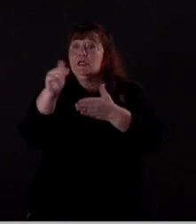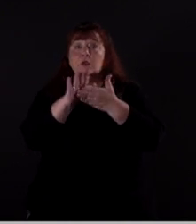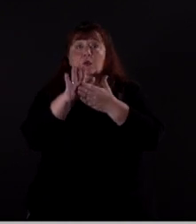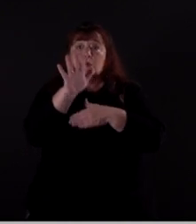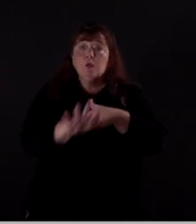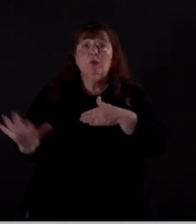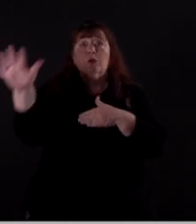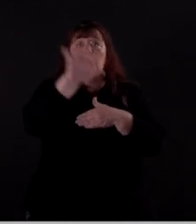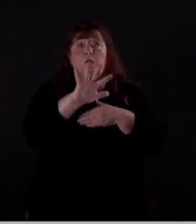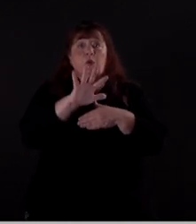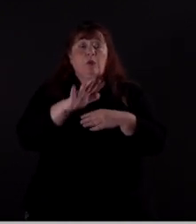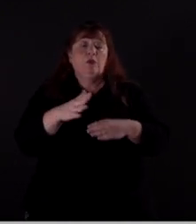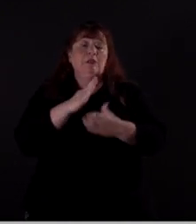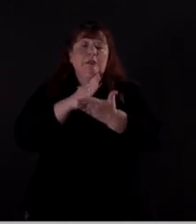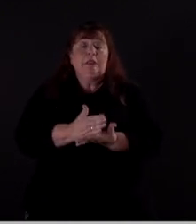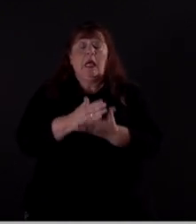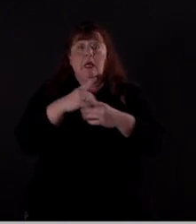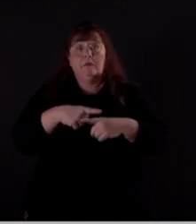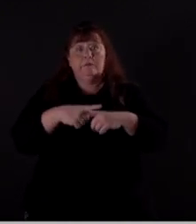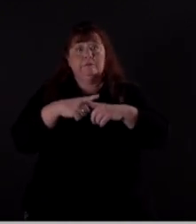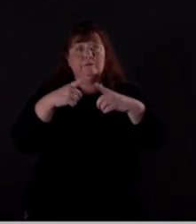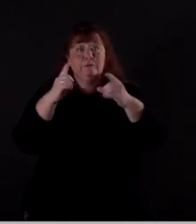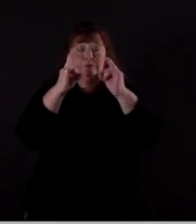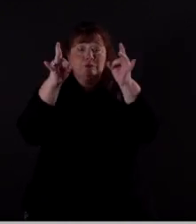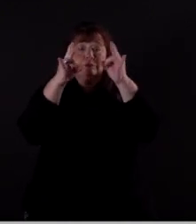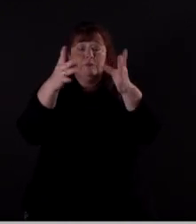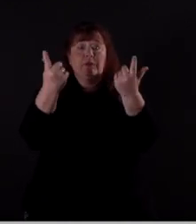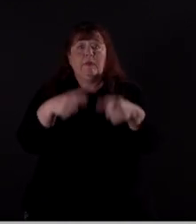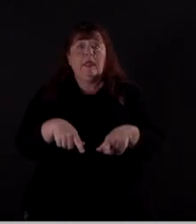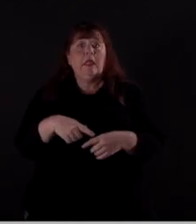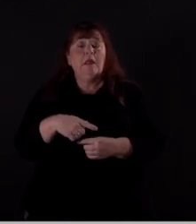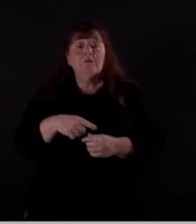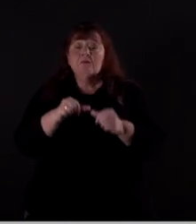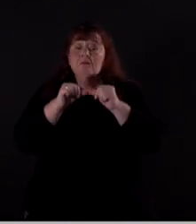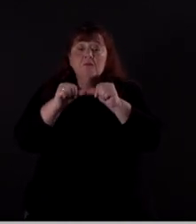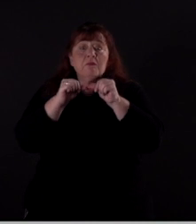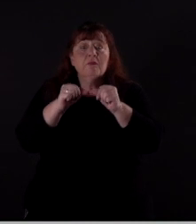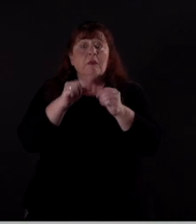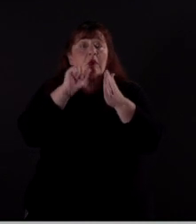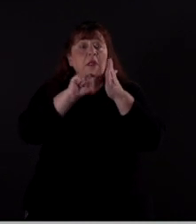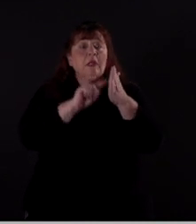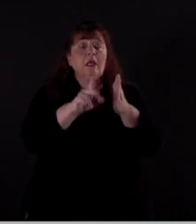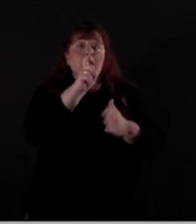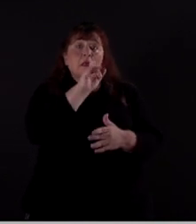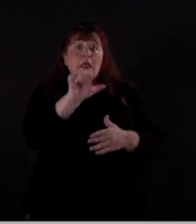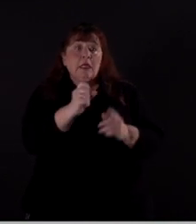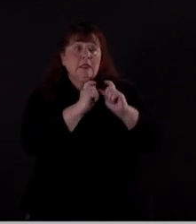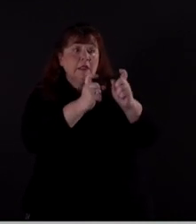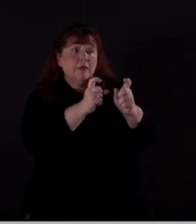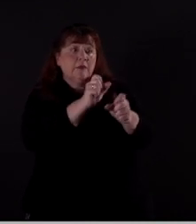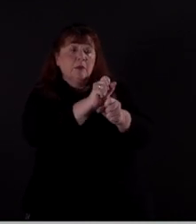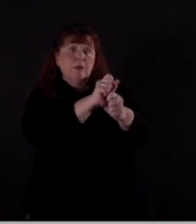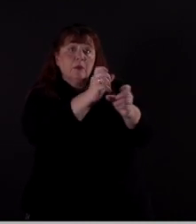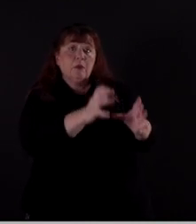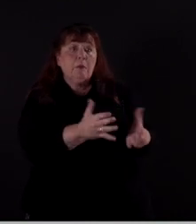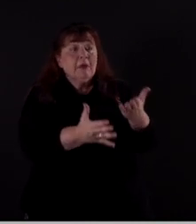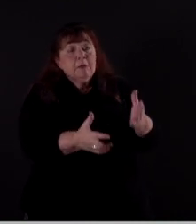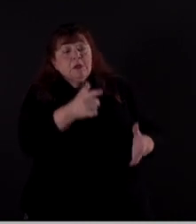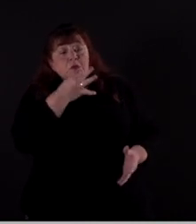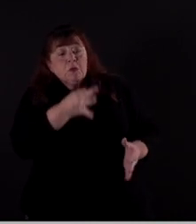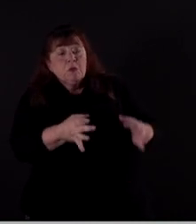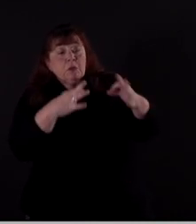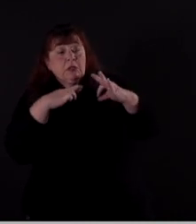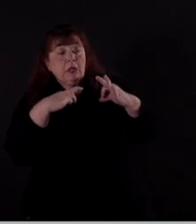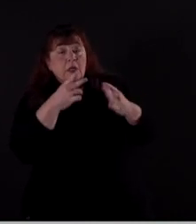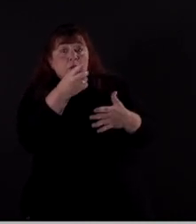nation to prevent tragedy from occurring. This can be something as simple as maintaining an inventory of keys given to employees who may retire